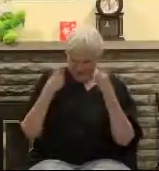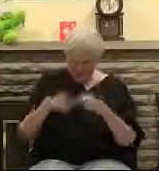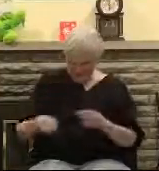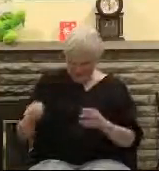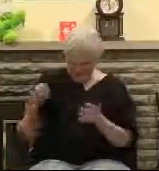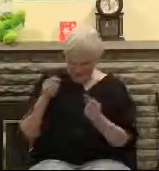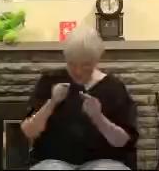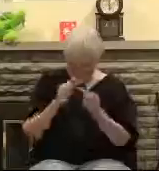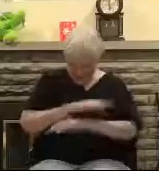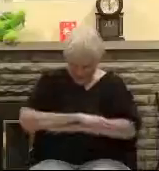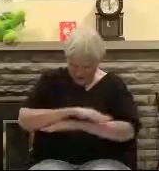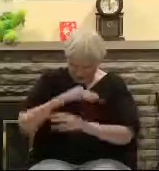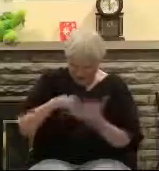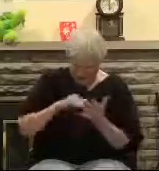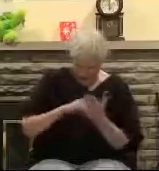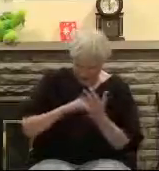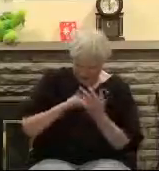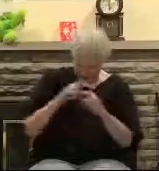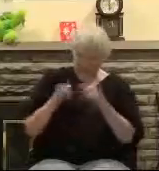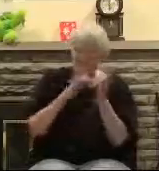and I will dispose of them for you.